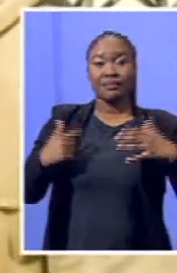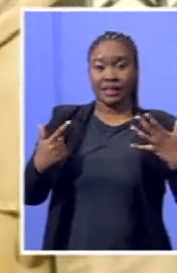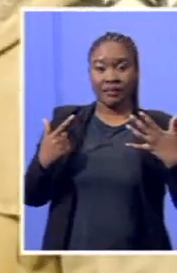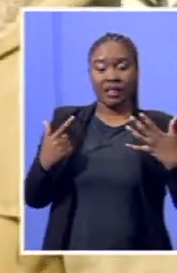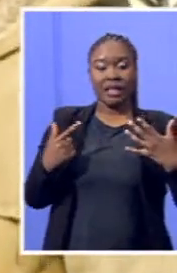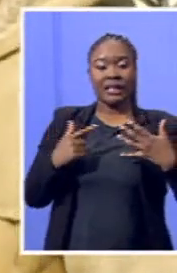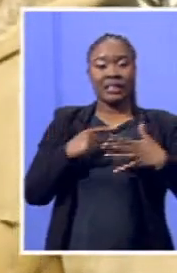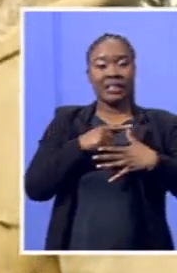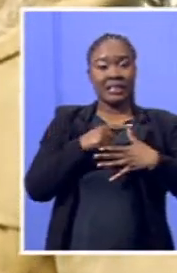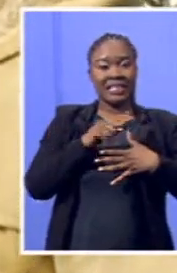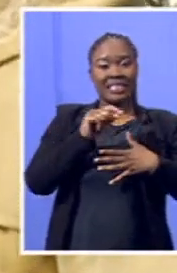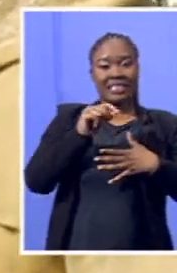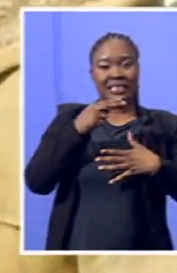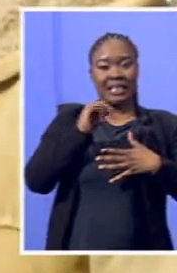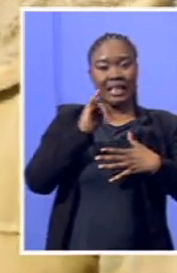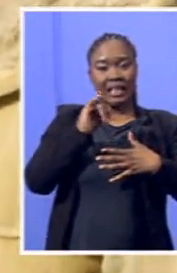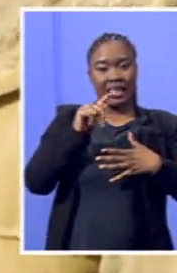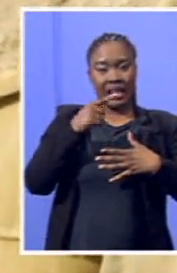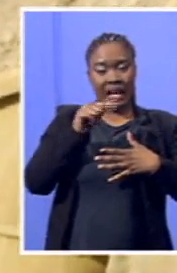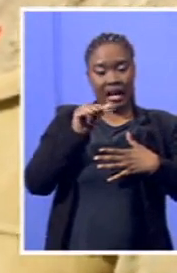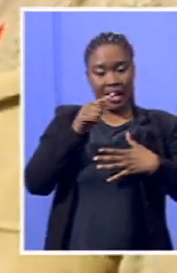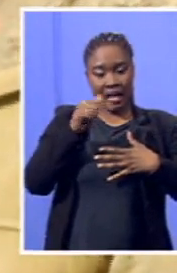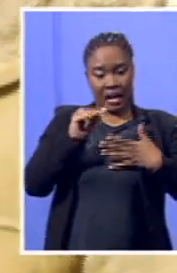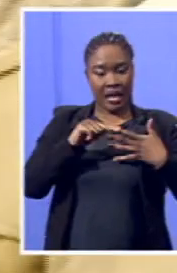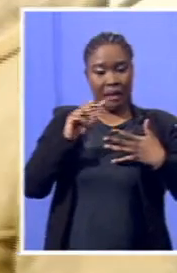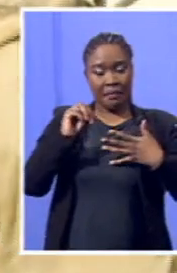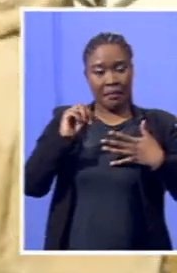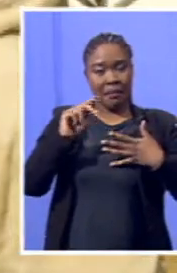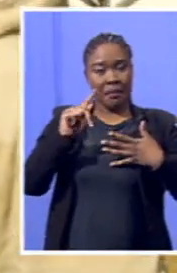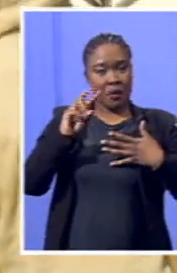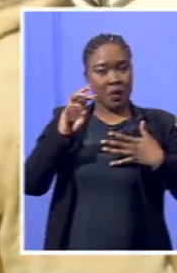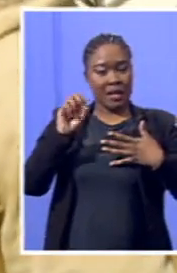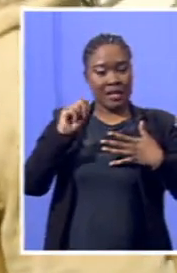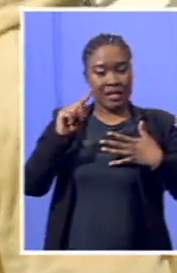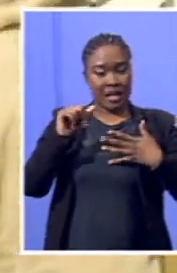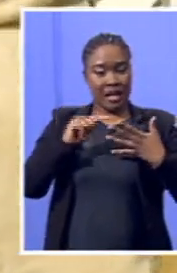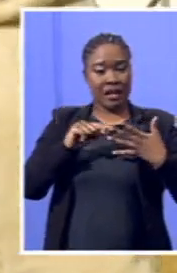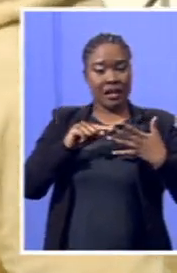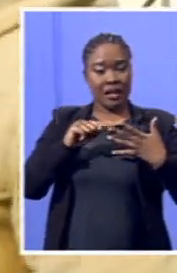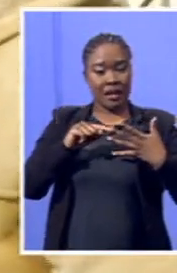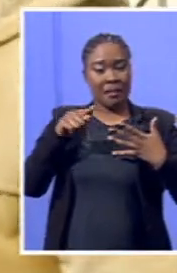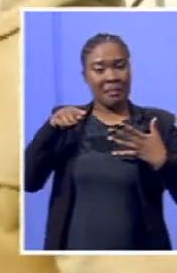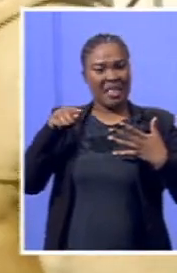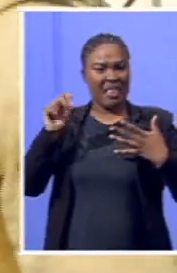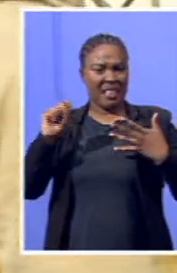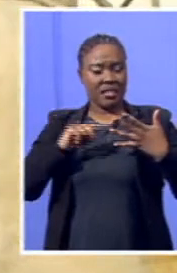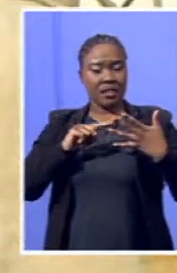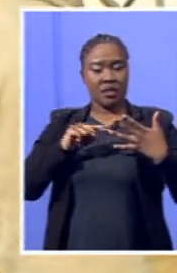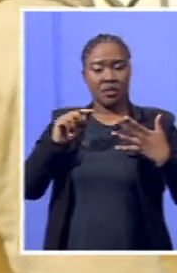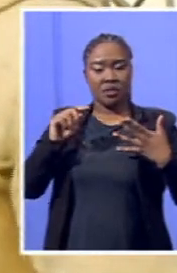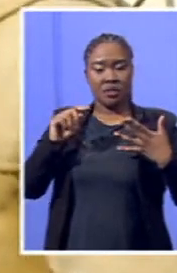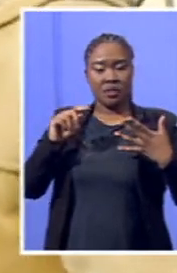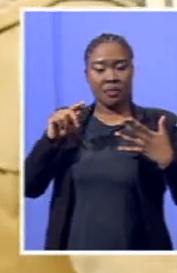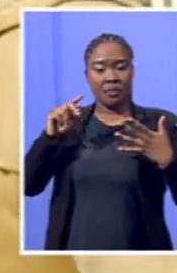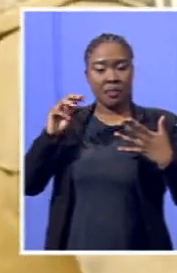Mtikaka High School. We have Imkweza. We have the Mkakazu NPS. We have Ichongdaba. We